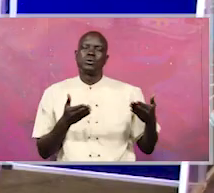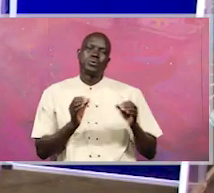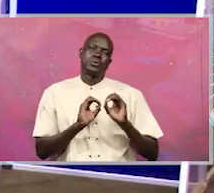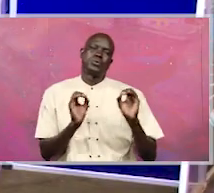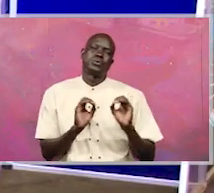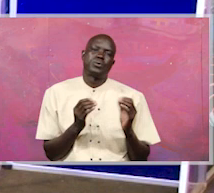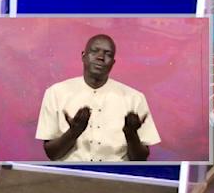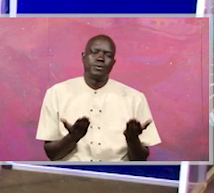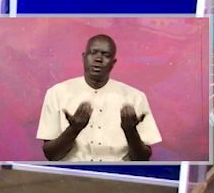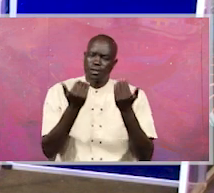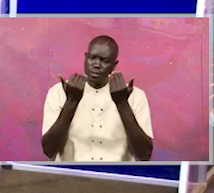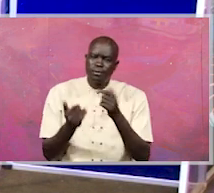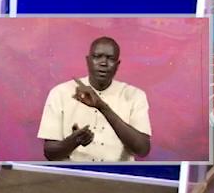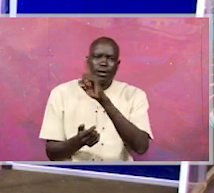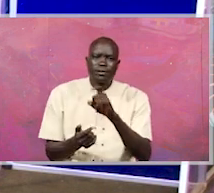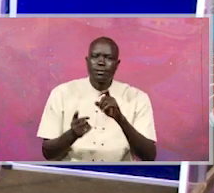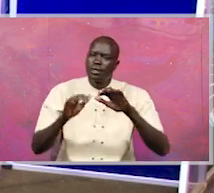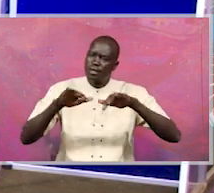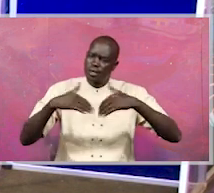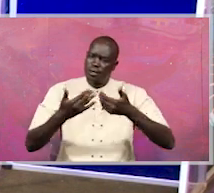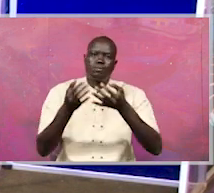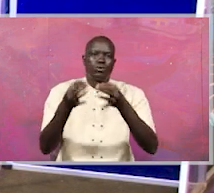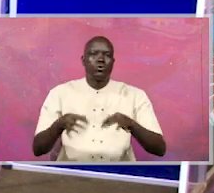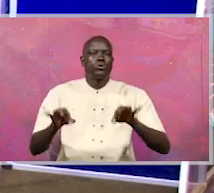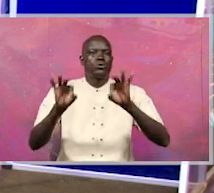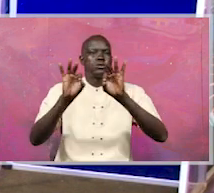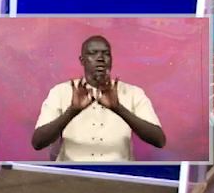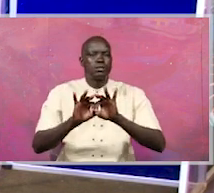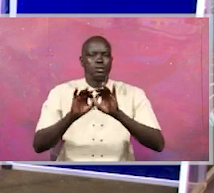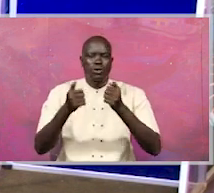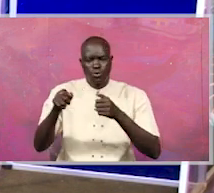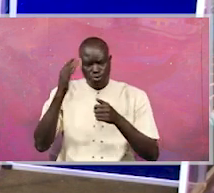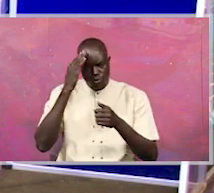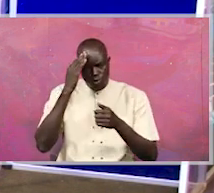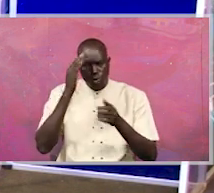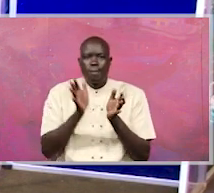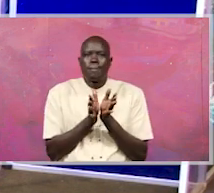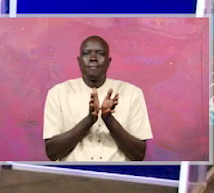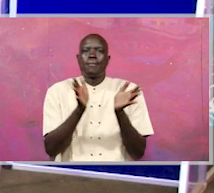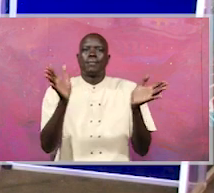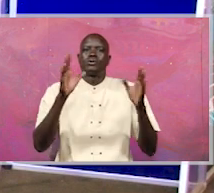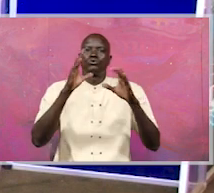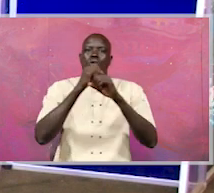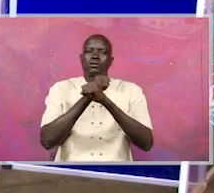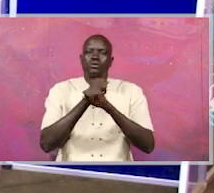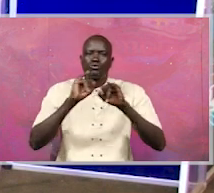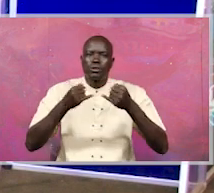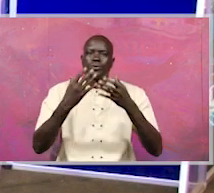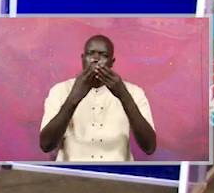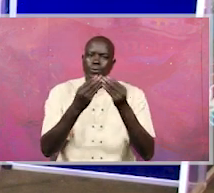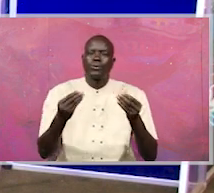Just how important is public trust in this fight